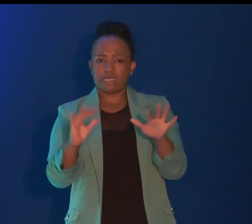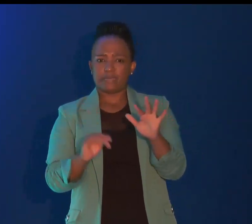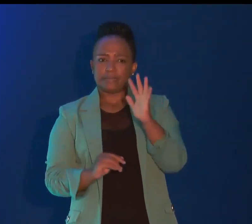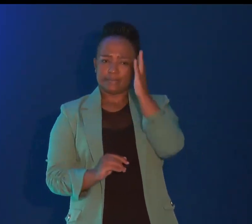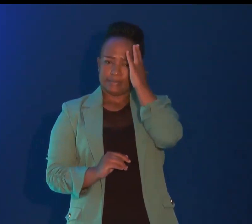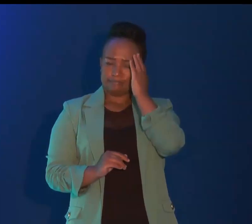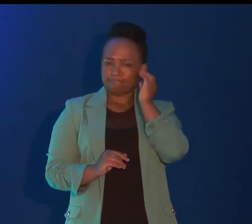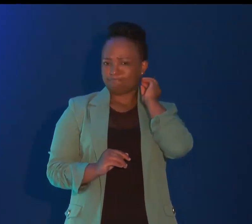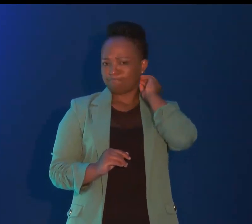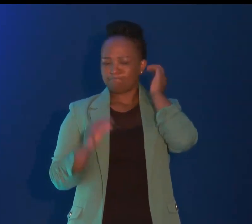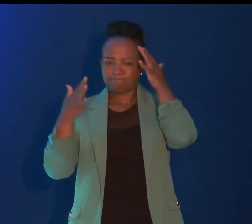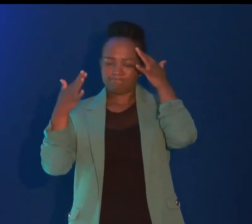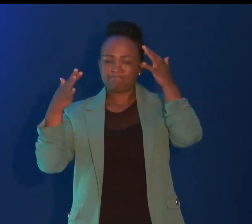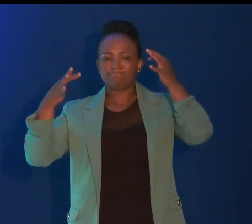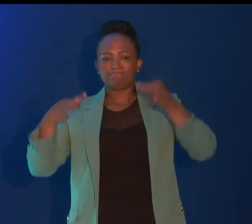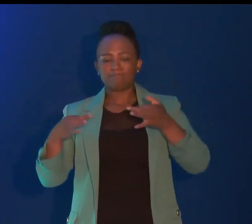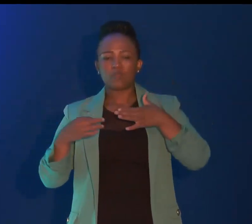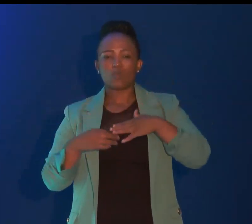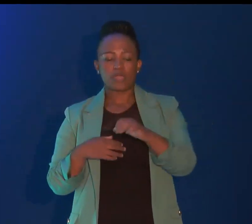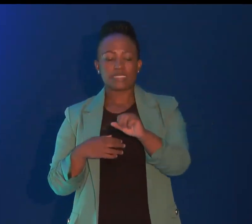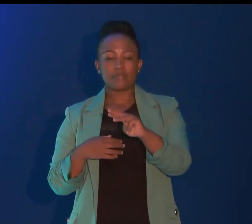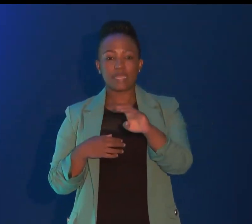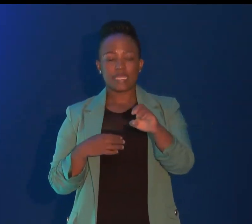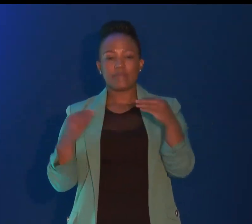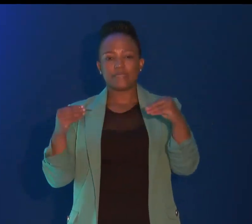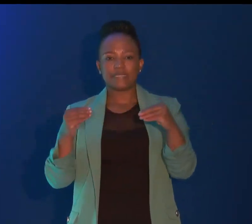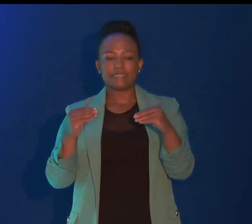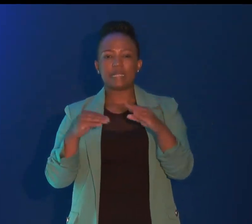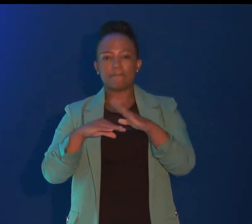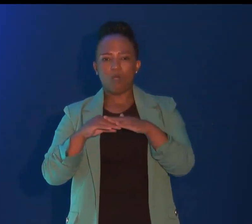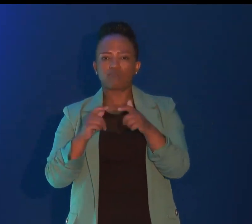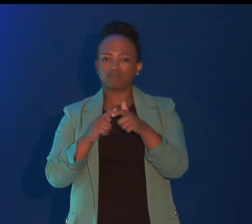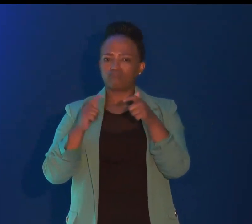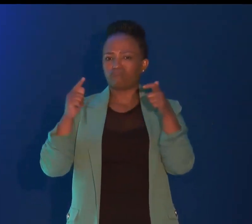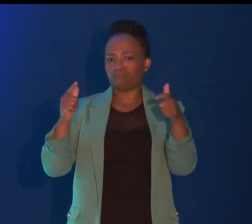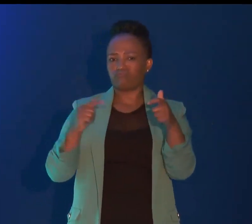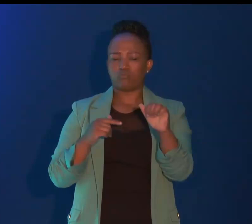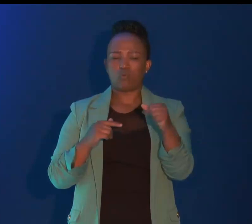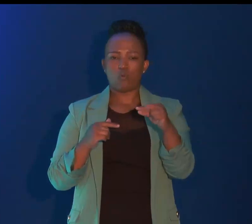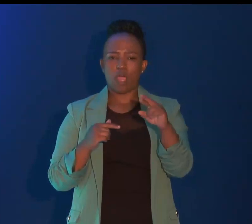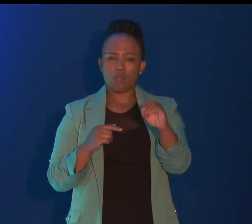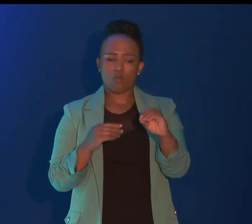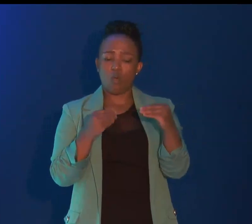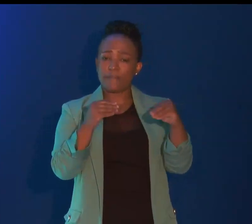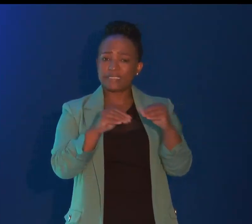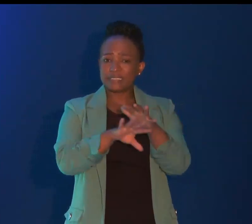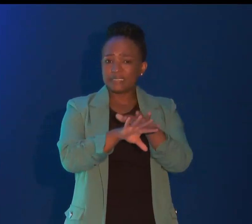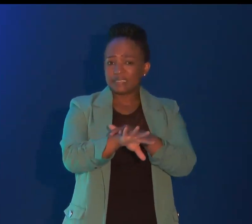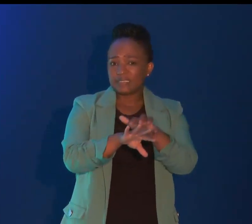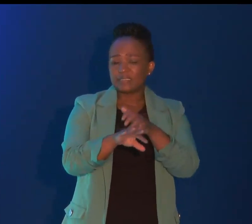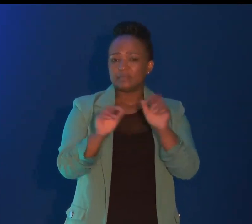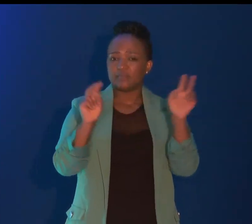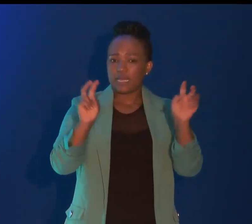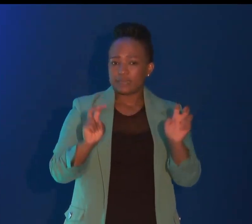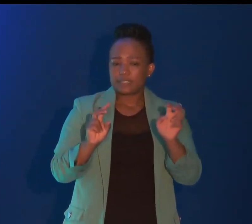deliberate decision to grow SMMEs in sectors like agroprocessing, the energy sector, mining,